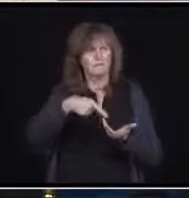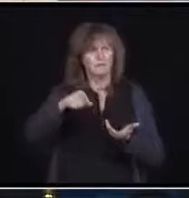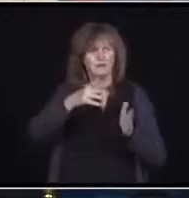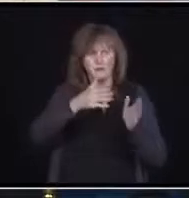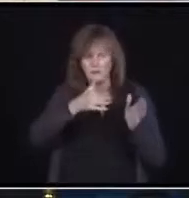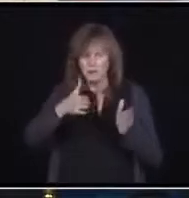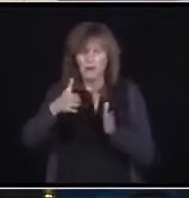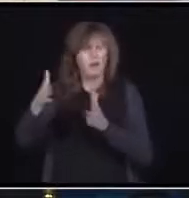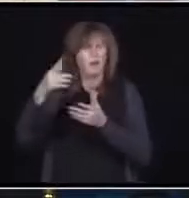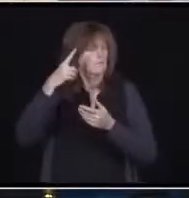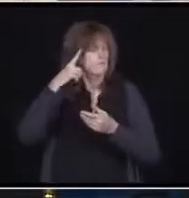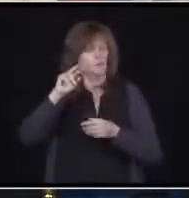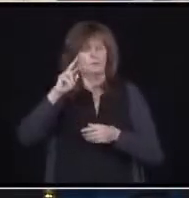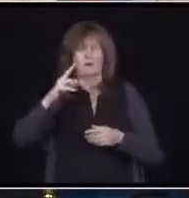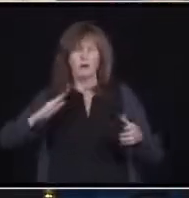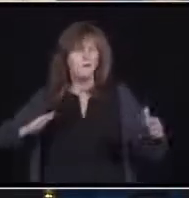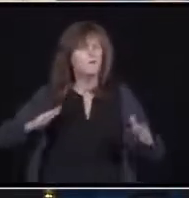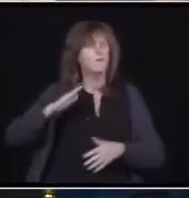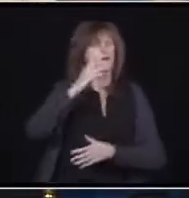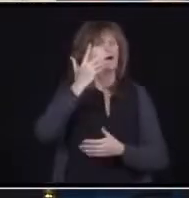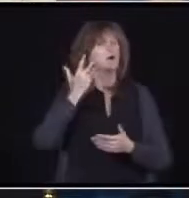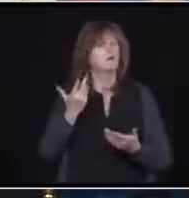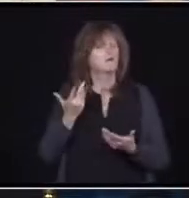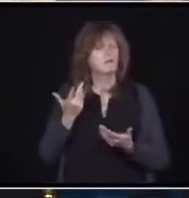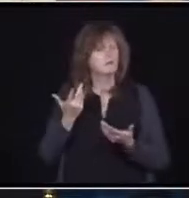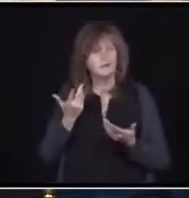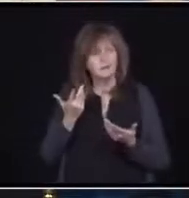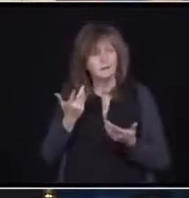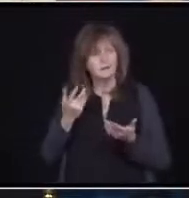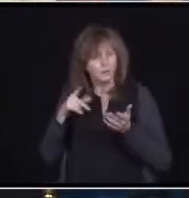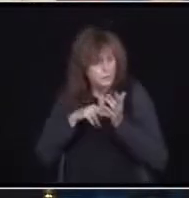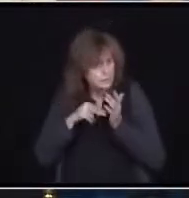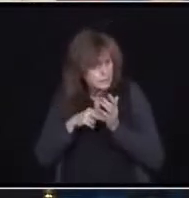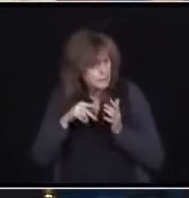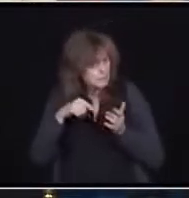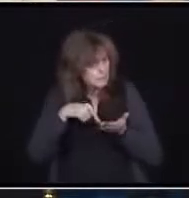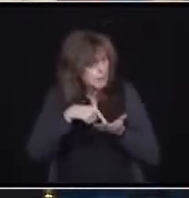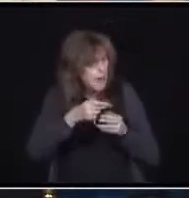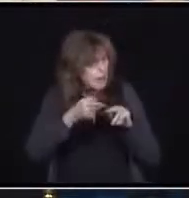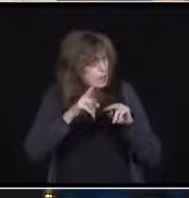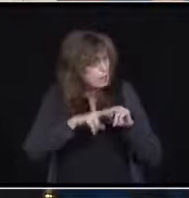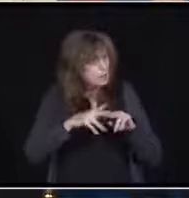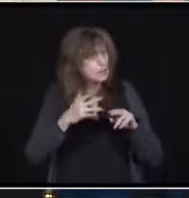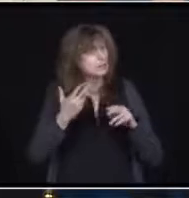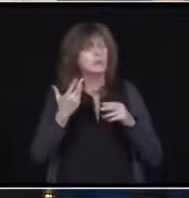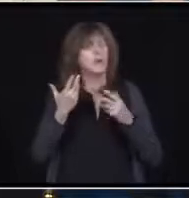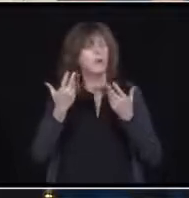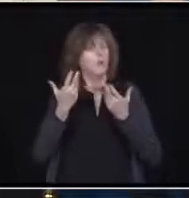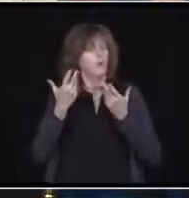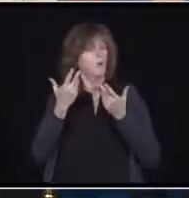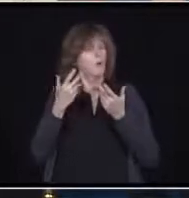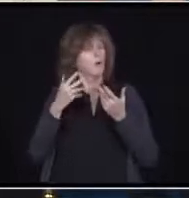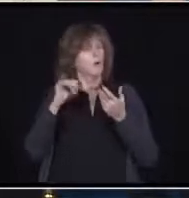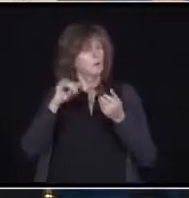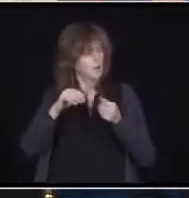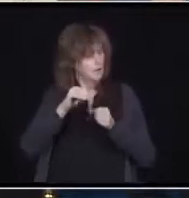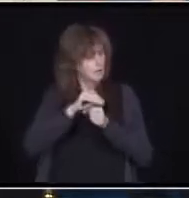Are you talking about the pay increase? PSWs are, because we gave them the pandemic pay throughout the summer.